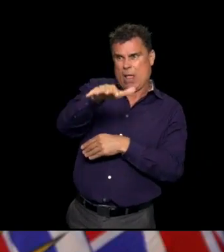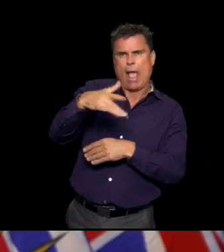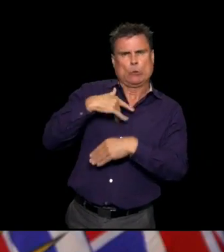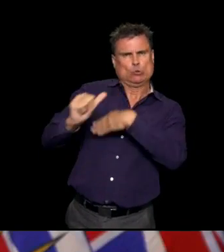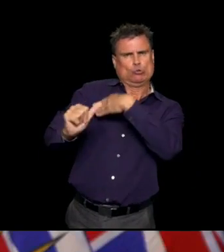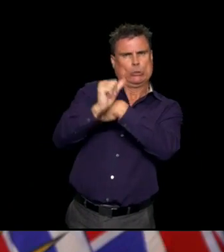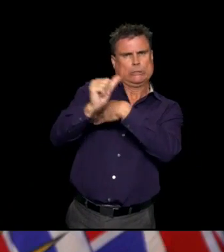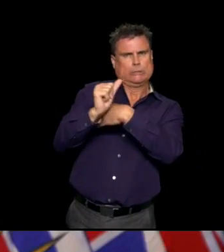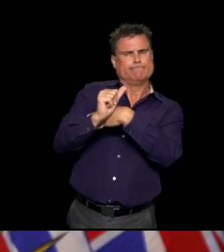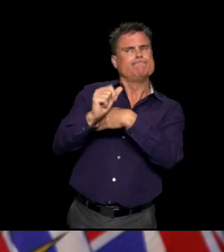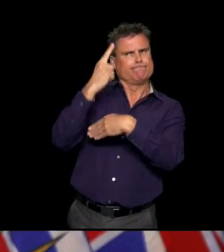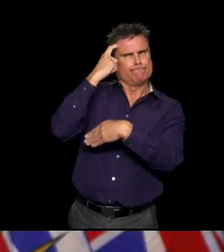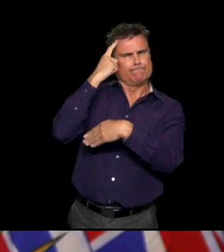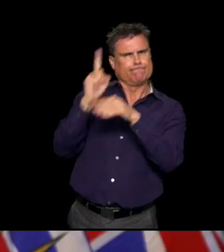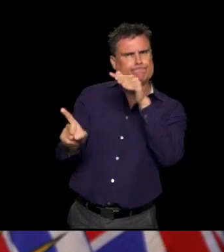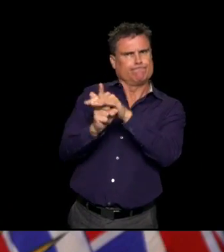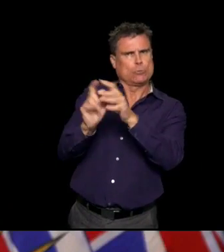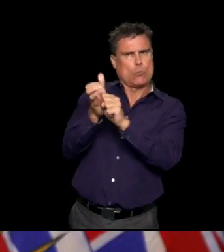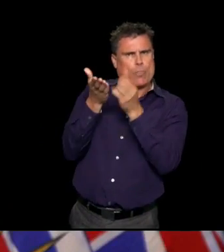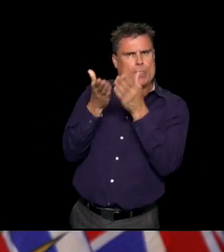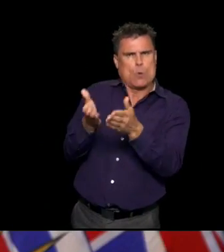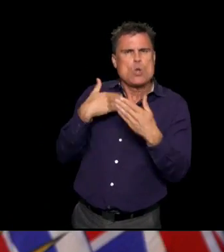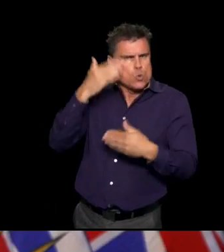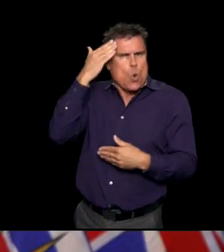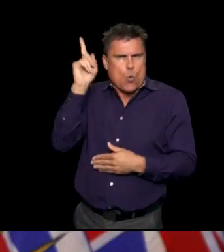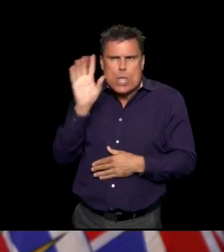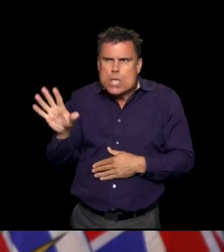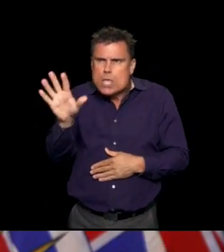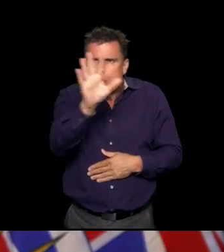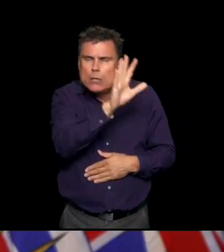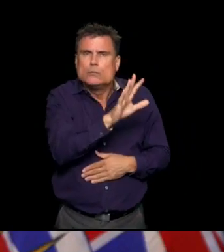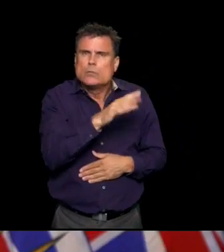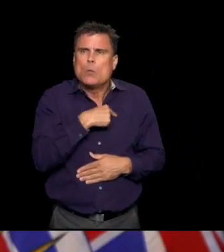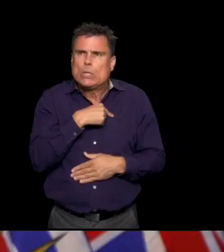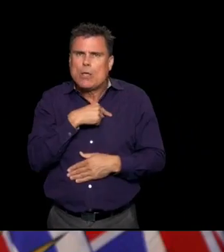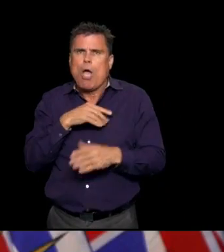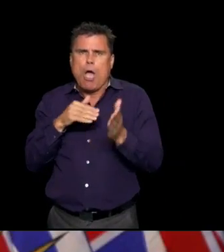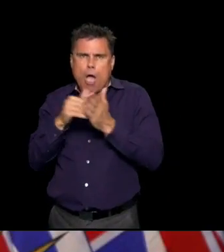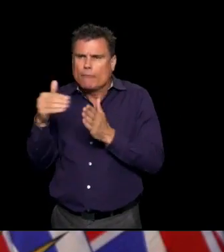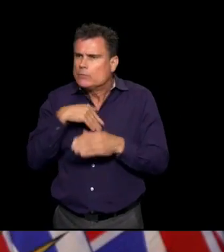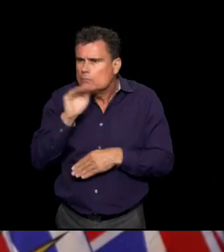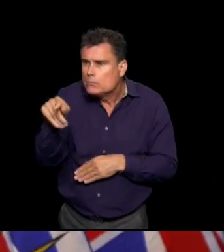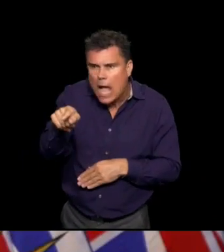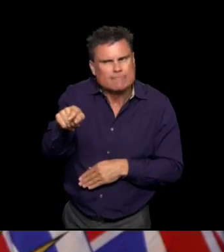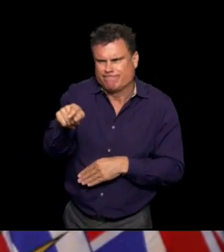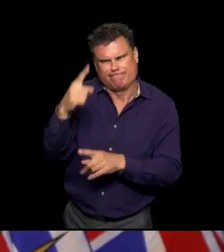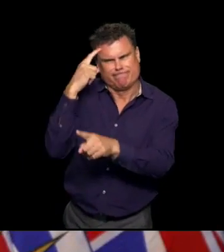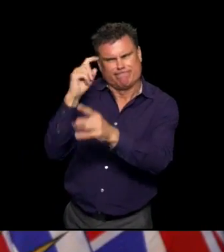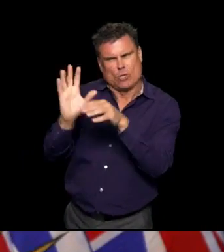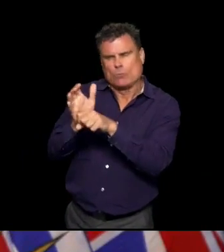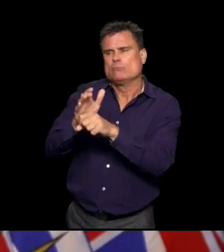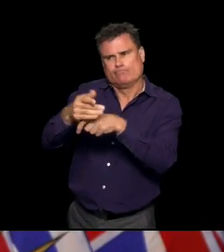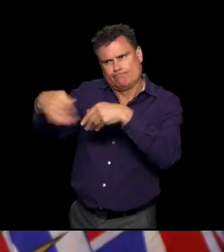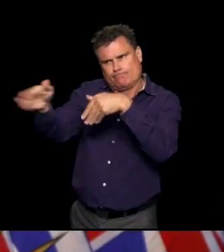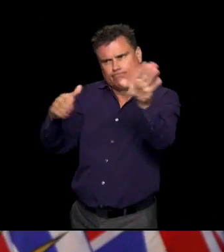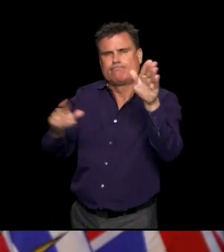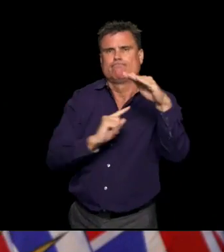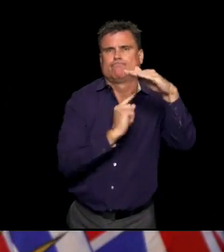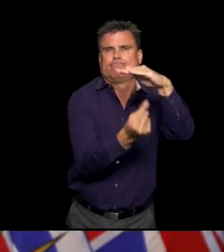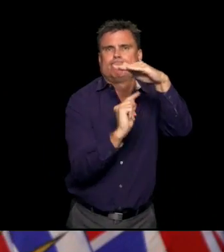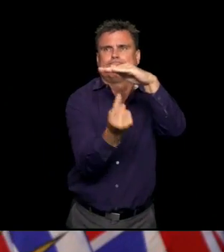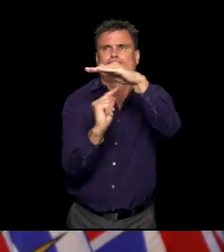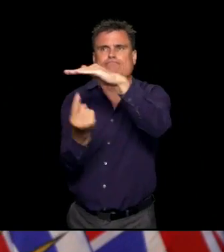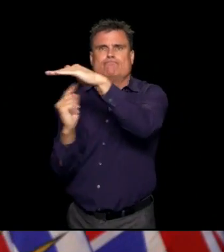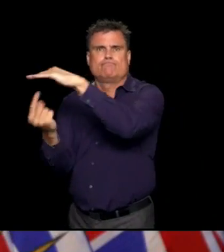isolation or quarantine, so that they're not passing it on to others. And that remains very high. So we still are finding